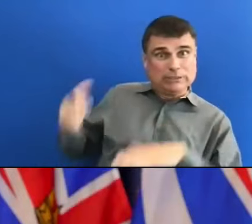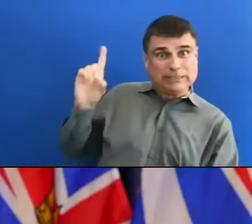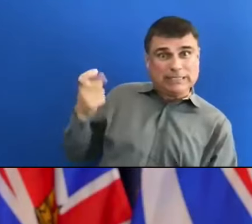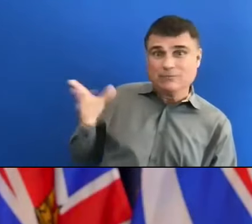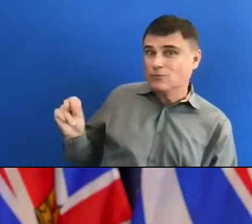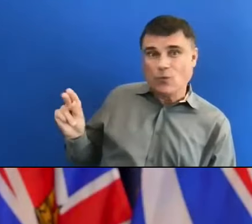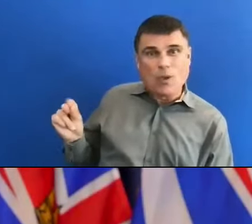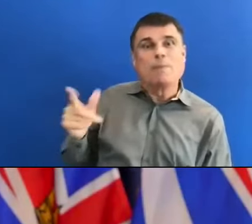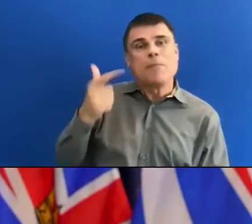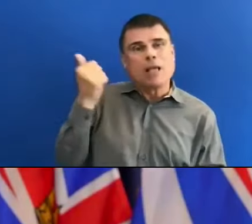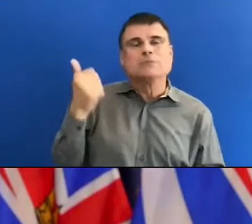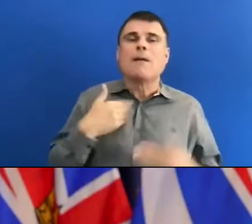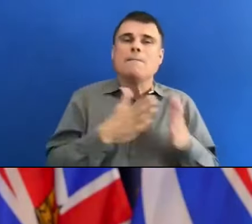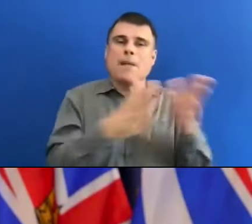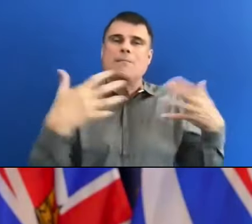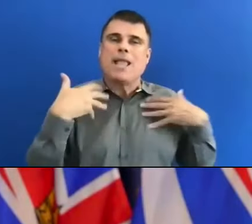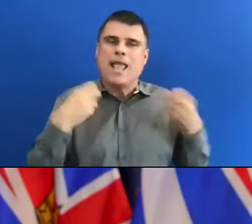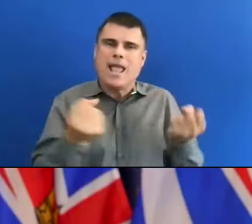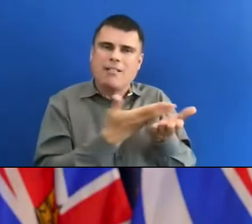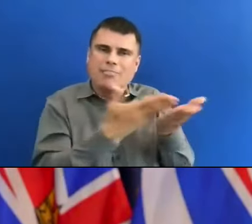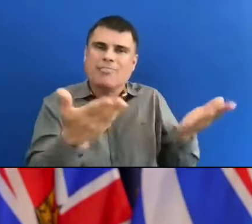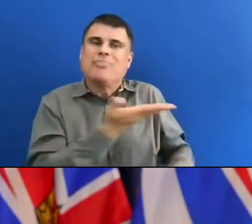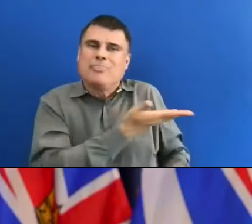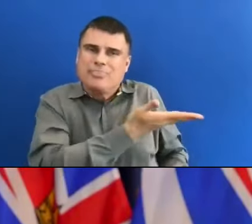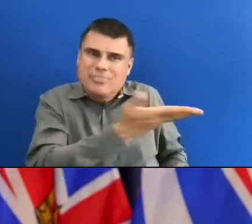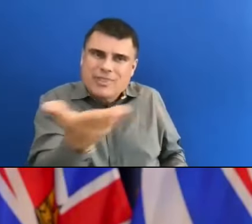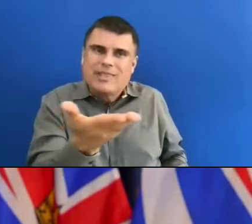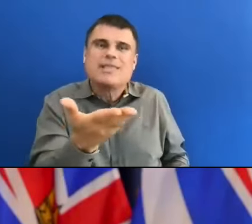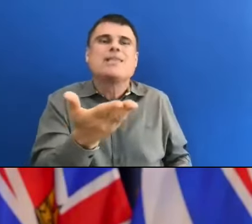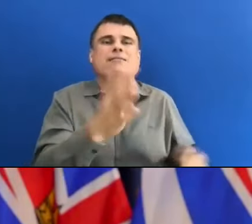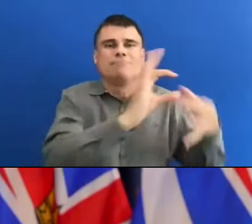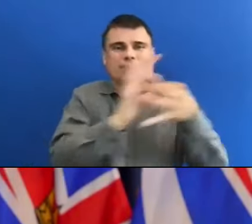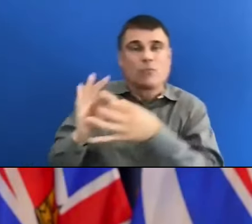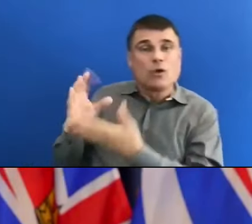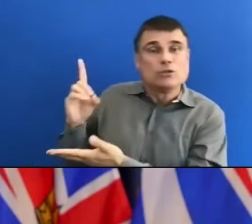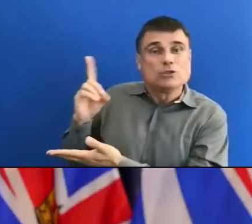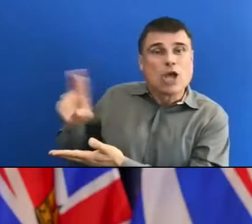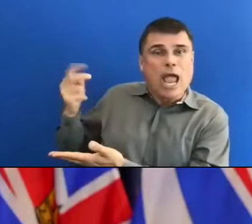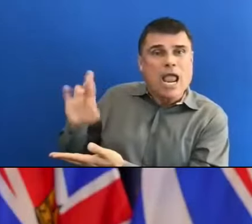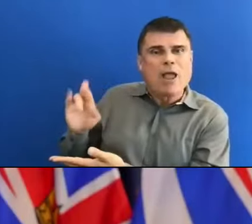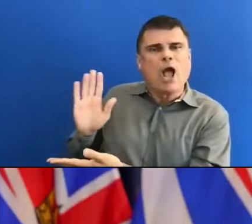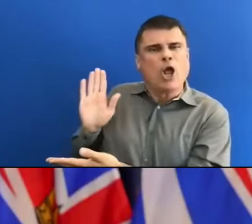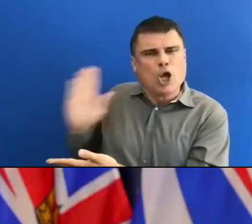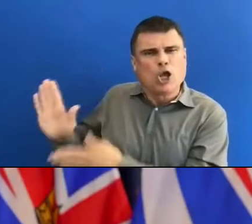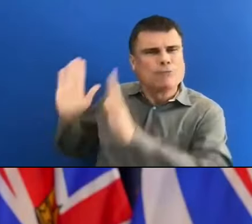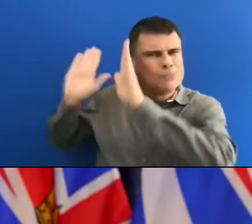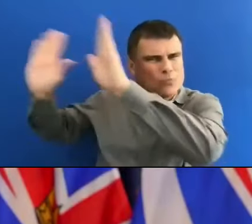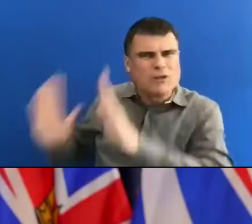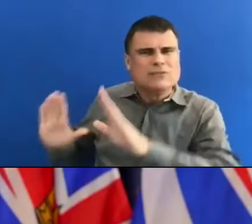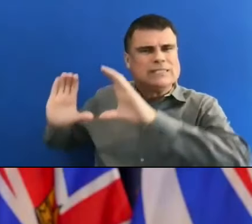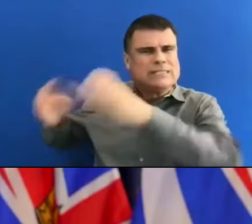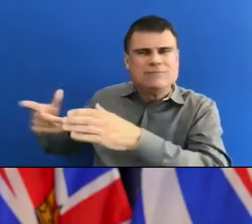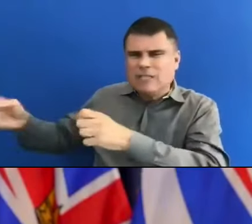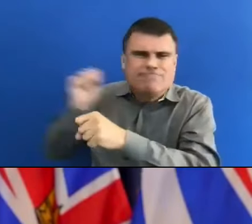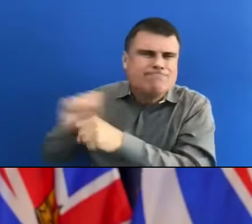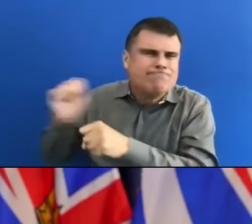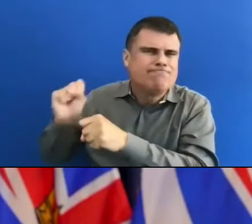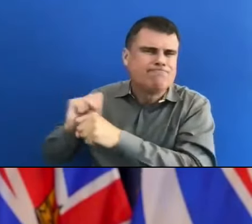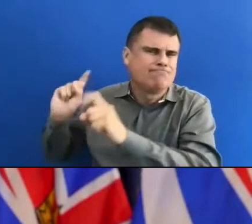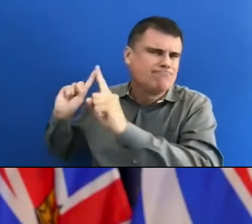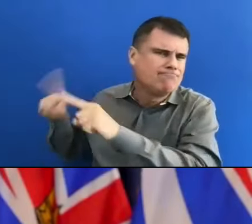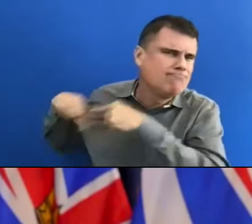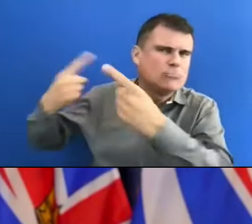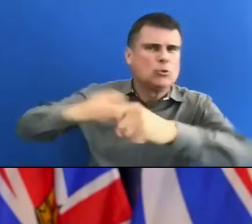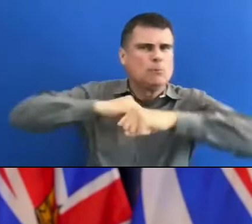Dr Henry and an extraordinary team that went to work immediately to protect British Colombians. am very proud of the work they did, and it is